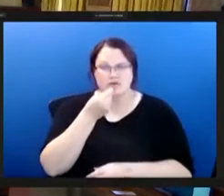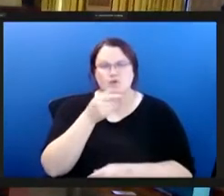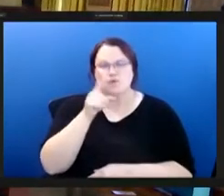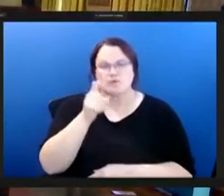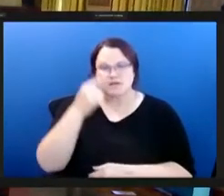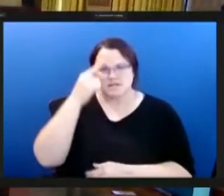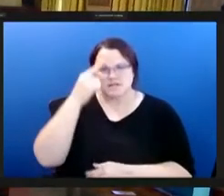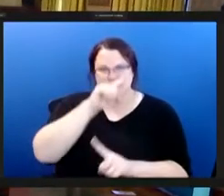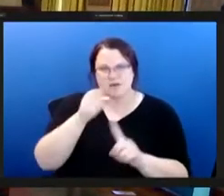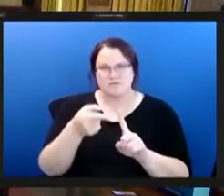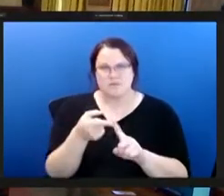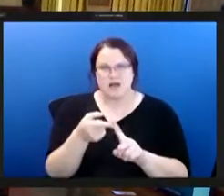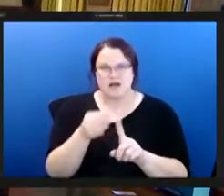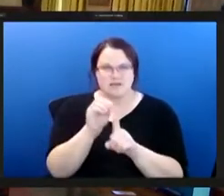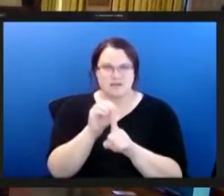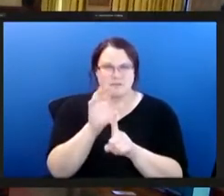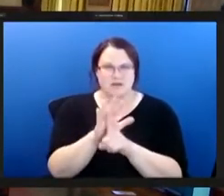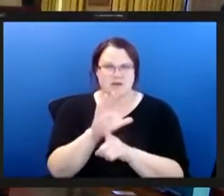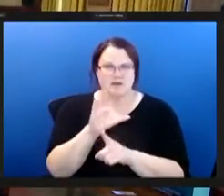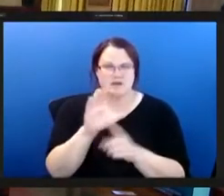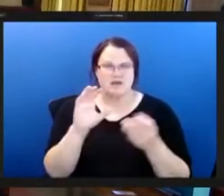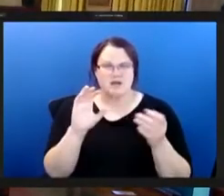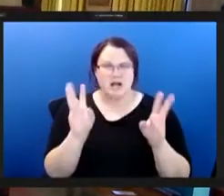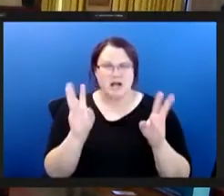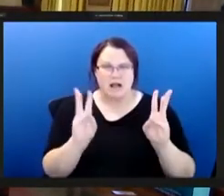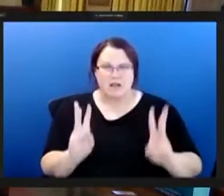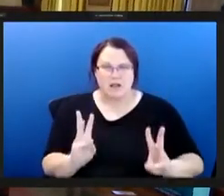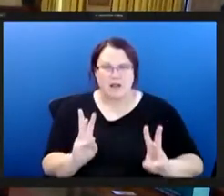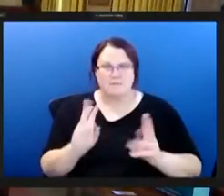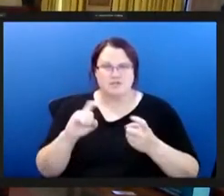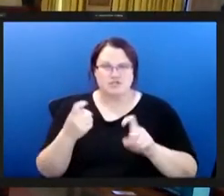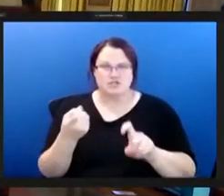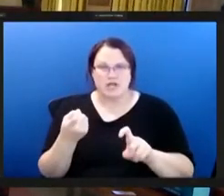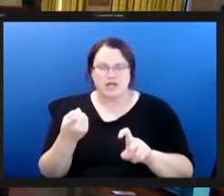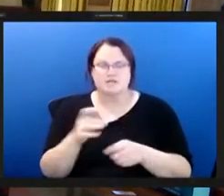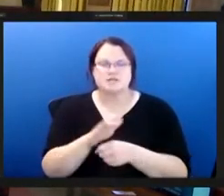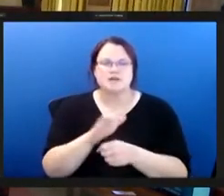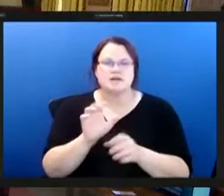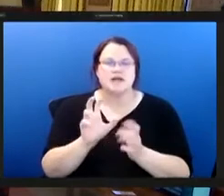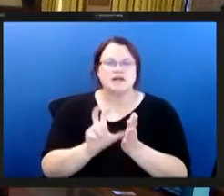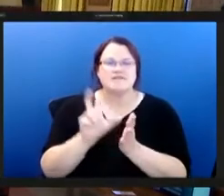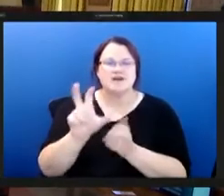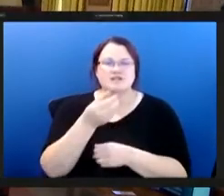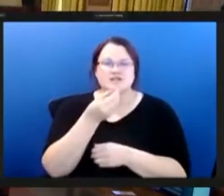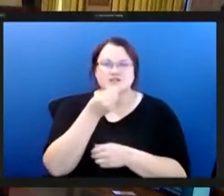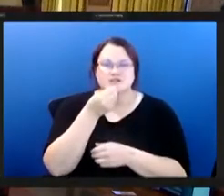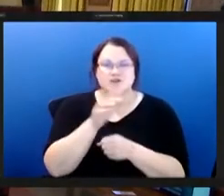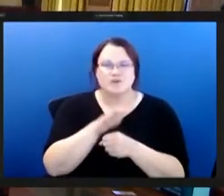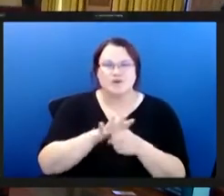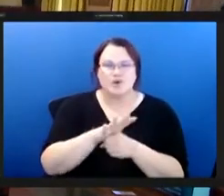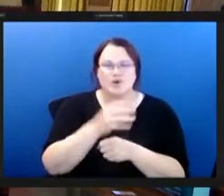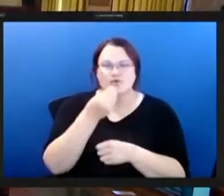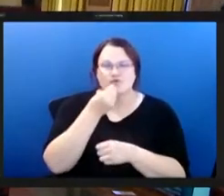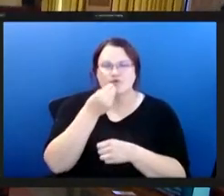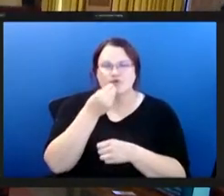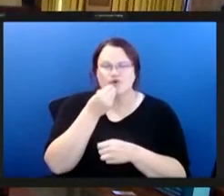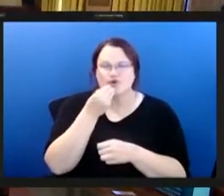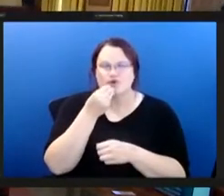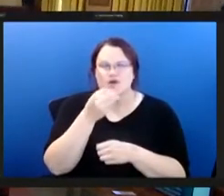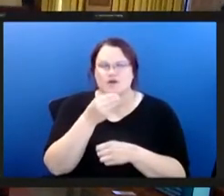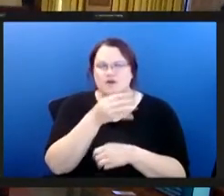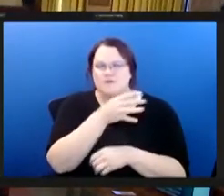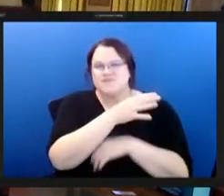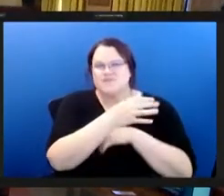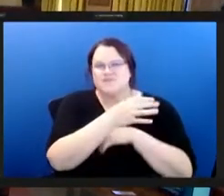the escalating impacts of climate change and invest in the local food shed and systems including urban farms gardens and